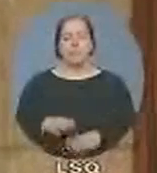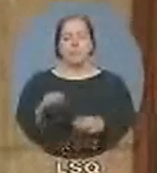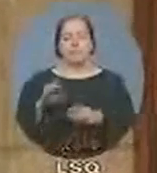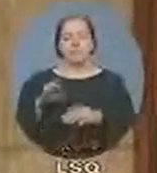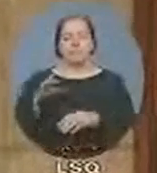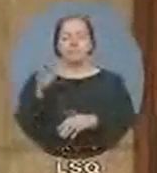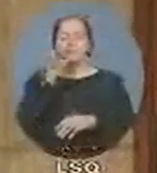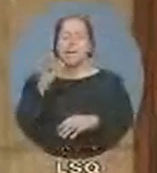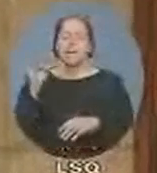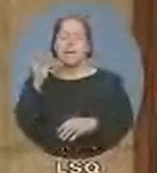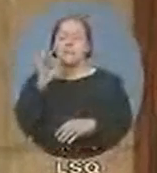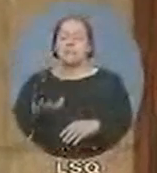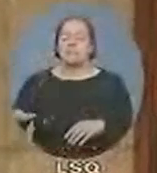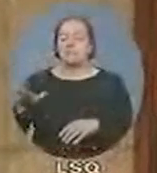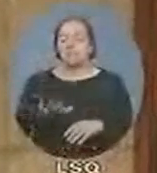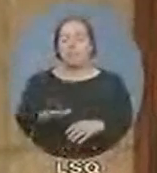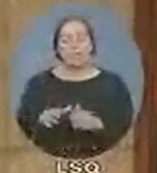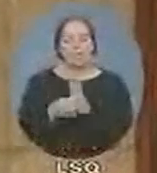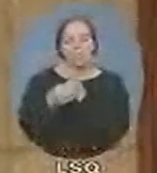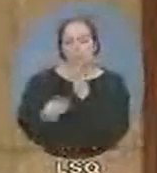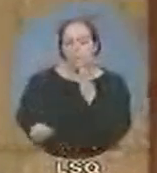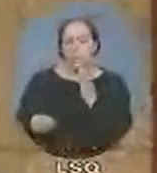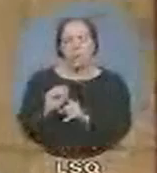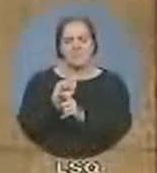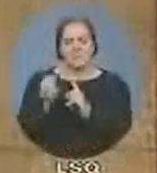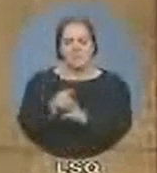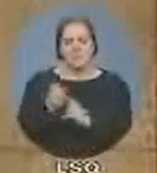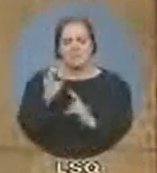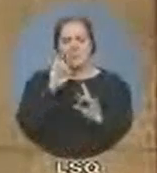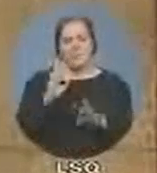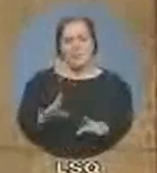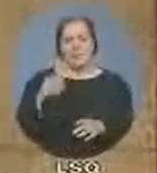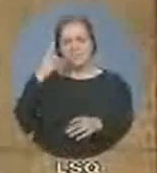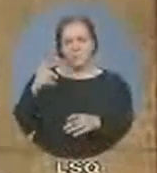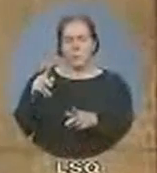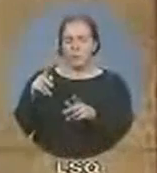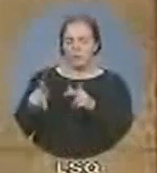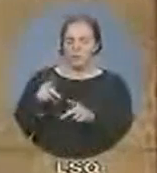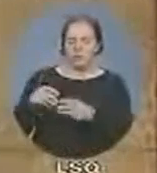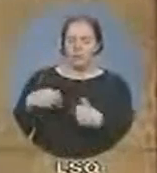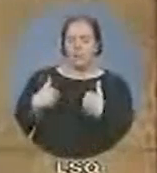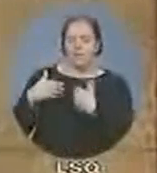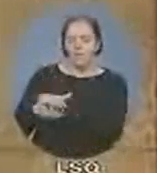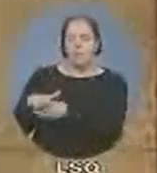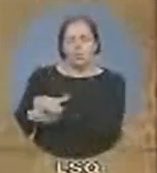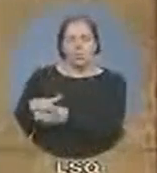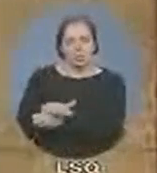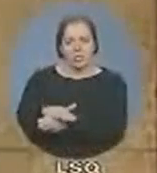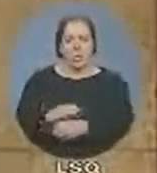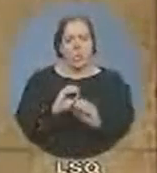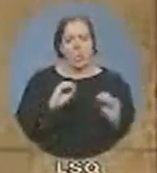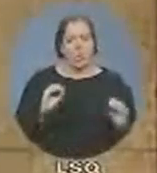for police working in the Anishinaabeyaski territory. We have communities without police protection after 2 in the morning. Seventy-five